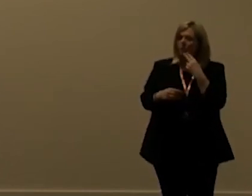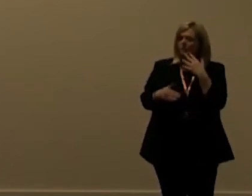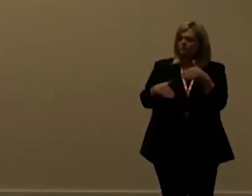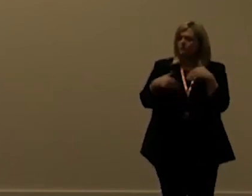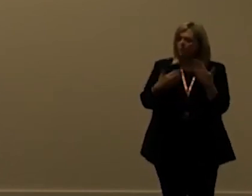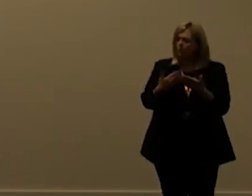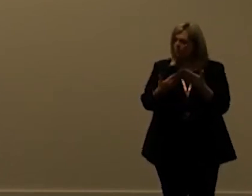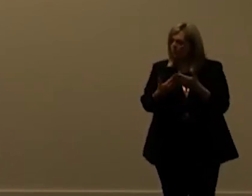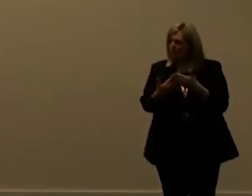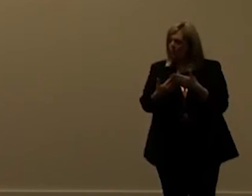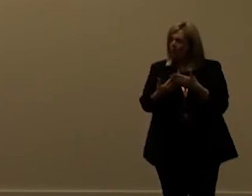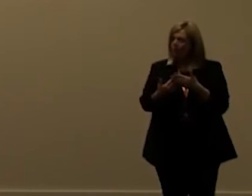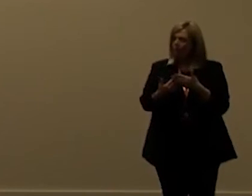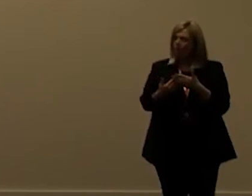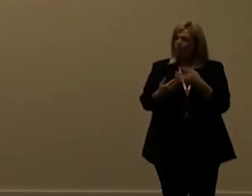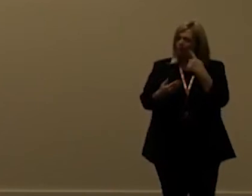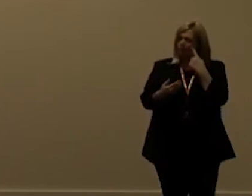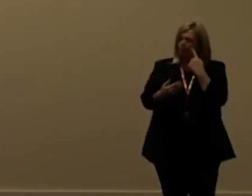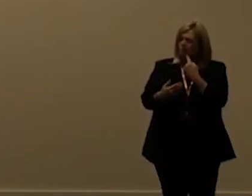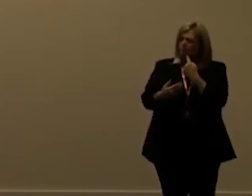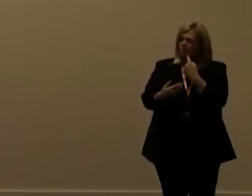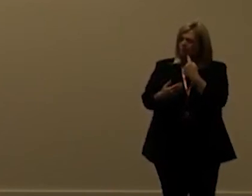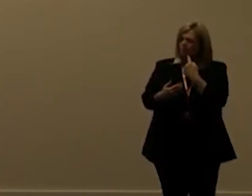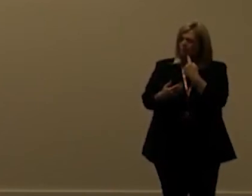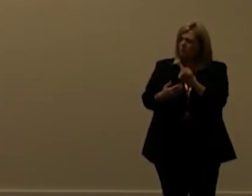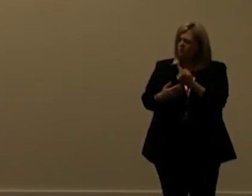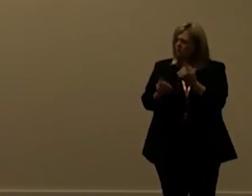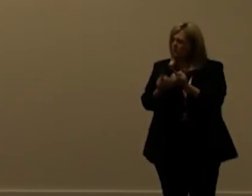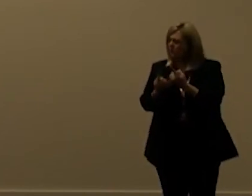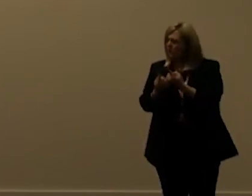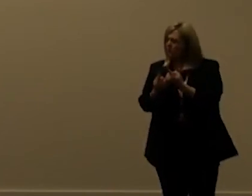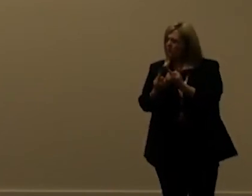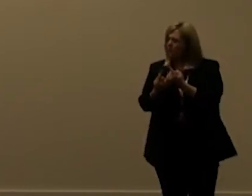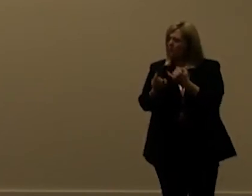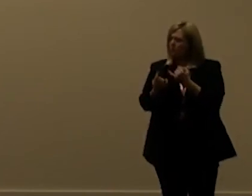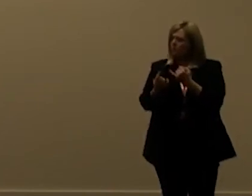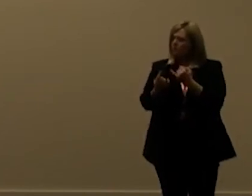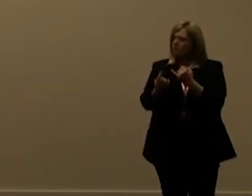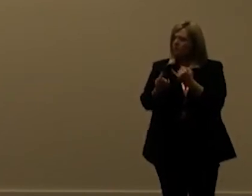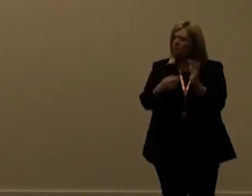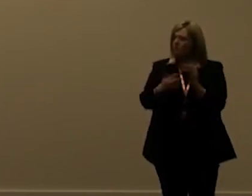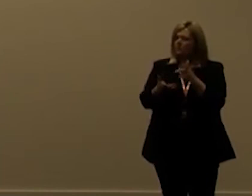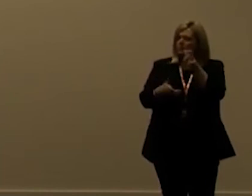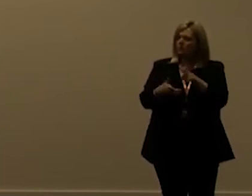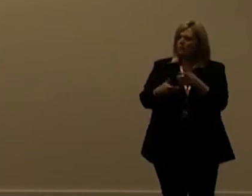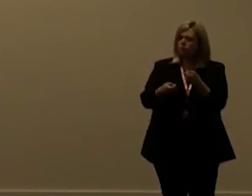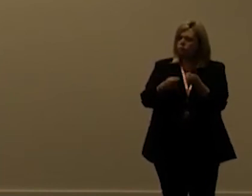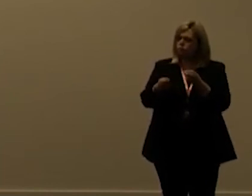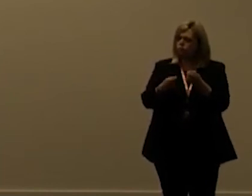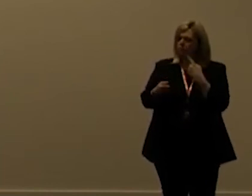little bit more maybe mark you know i think you've coded more towards this than i have yeah